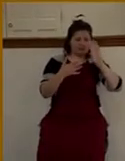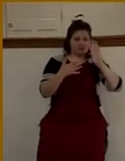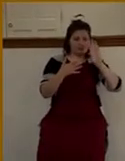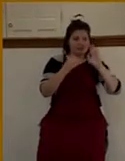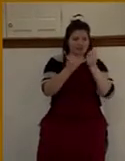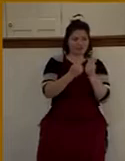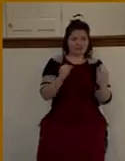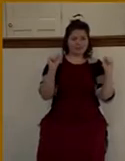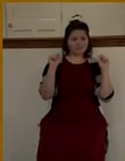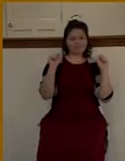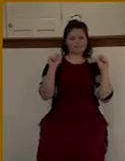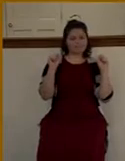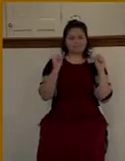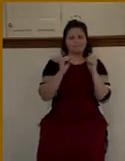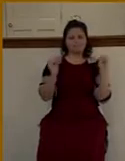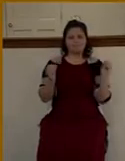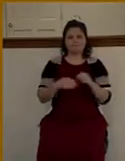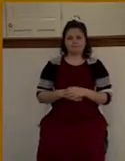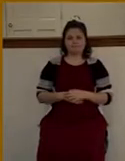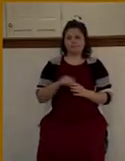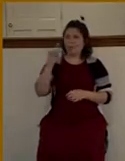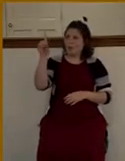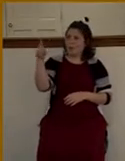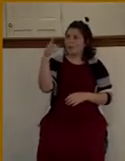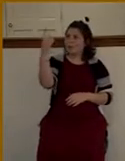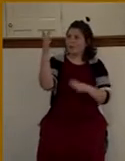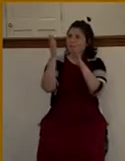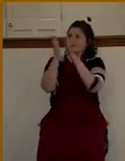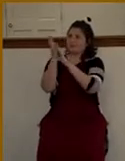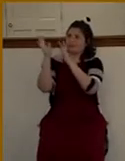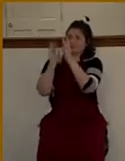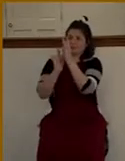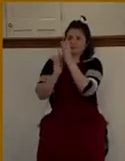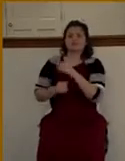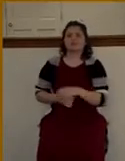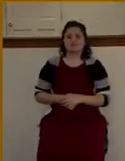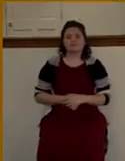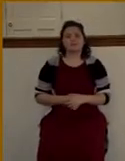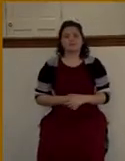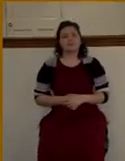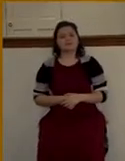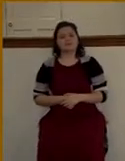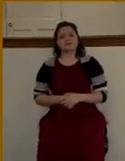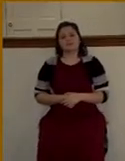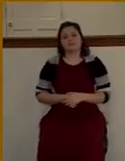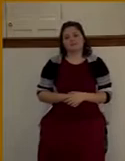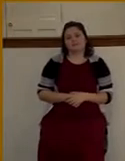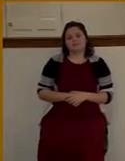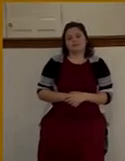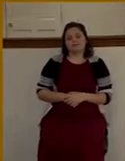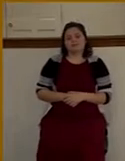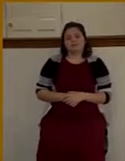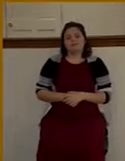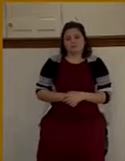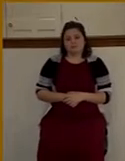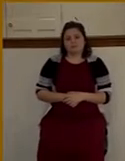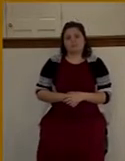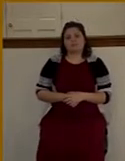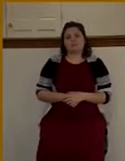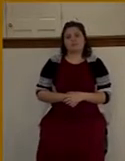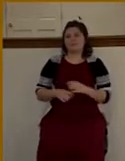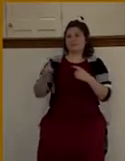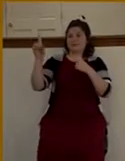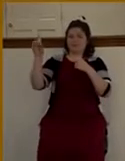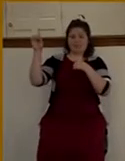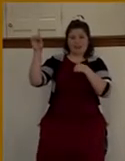the way. You say, you're awful narrow-minded. Yes, I'm following in the example that Jesus gave. He said, I am the way,